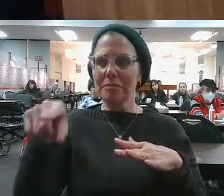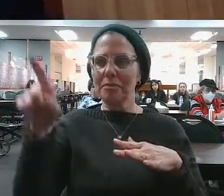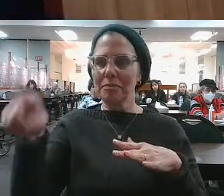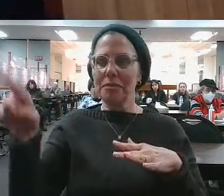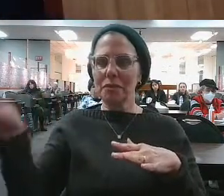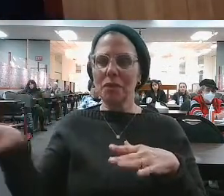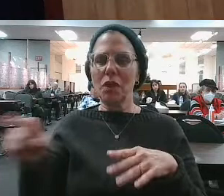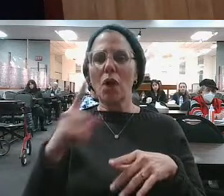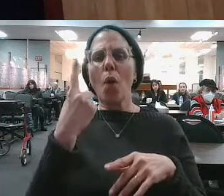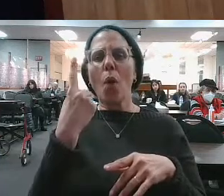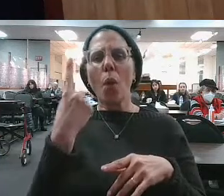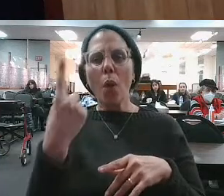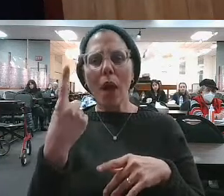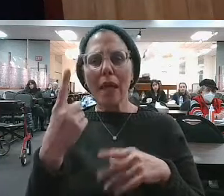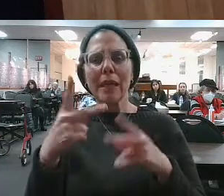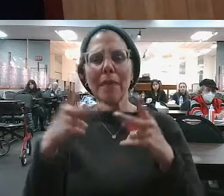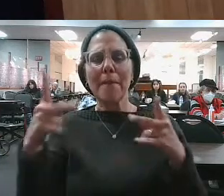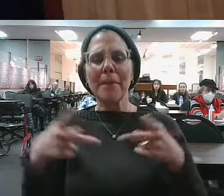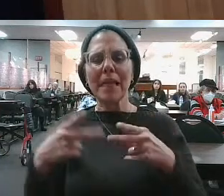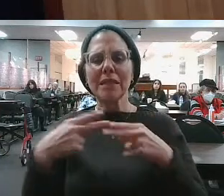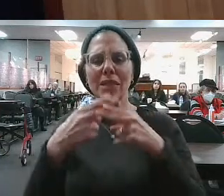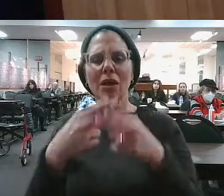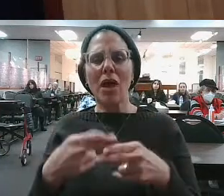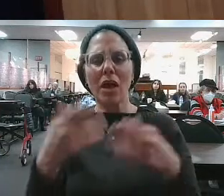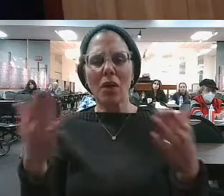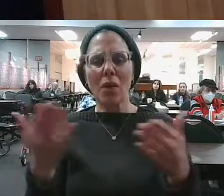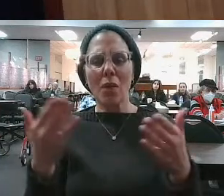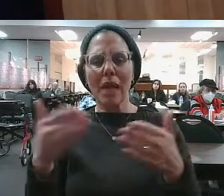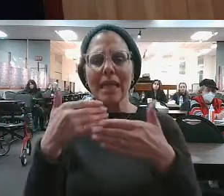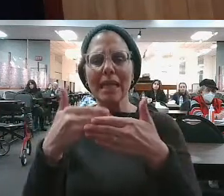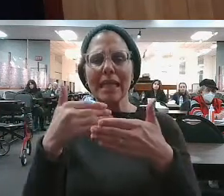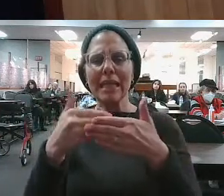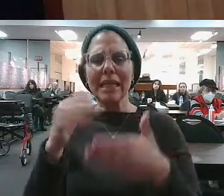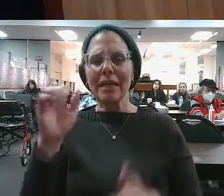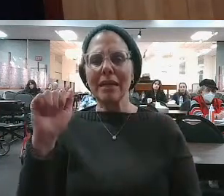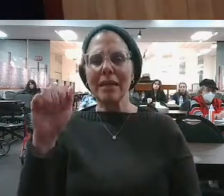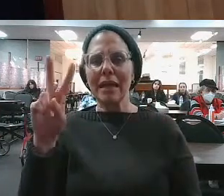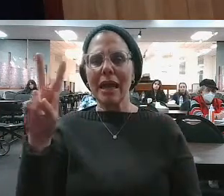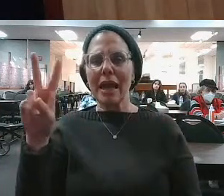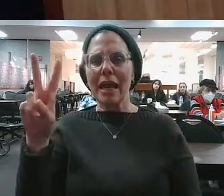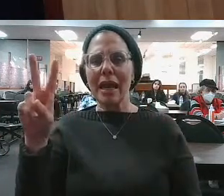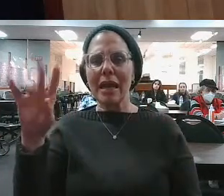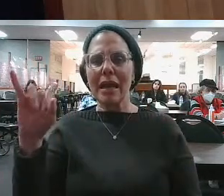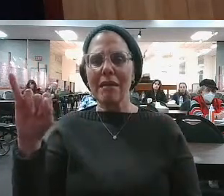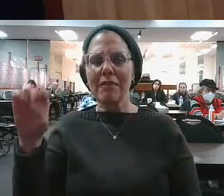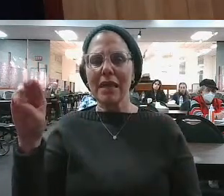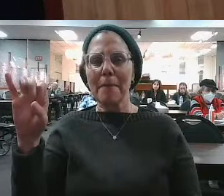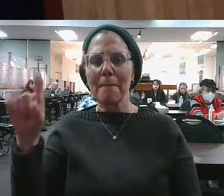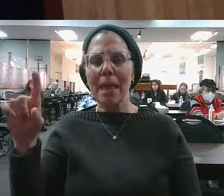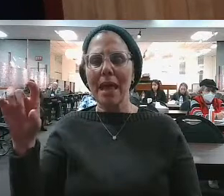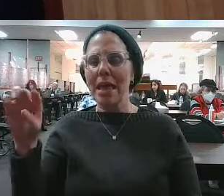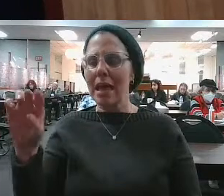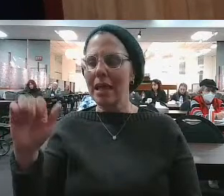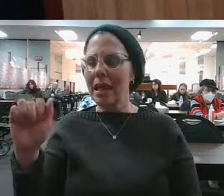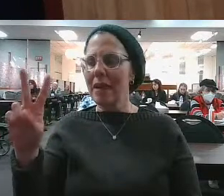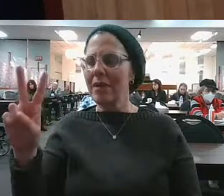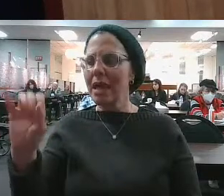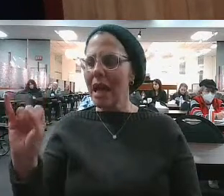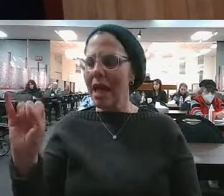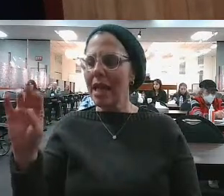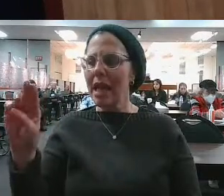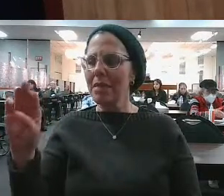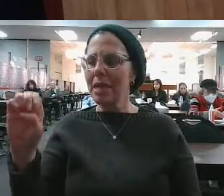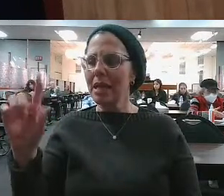places. One of the places where he showed up was by Avi Melech. It was actually by Ochish. We're going to see right now. Take a look at number